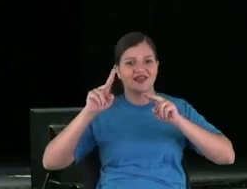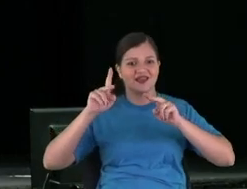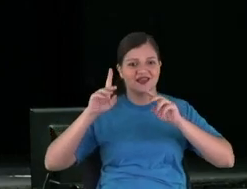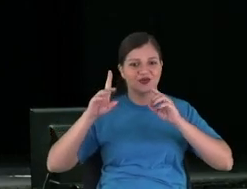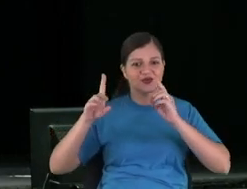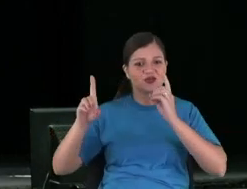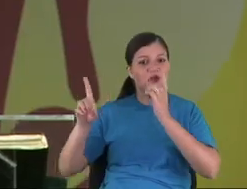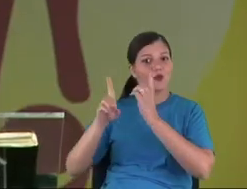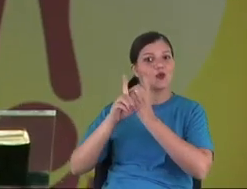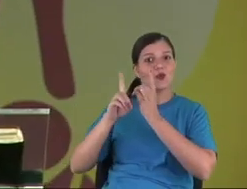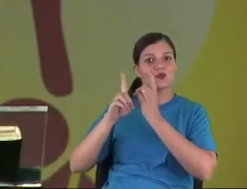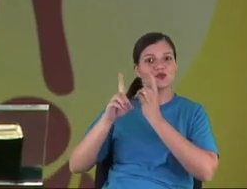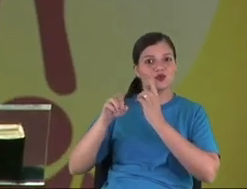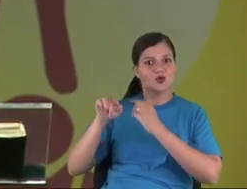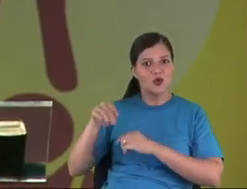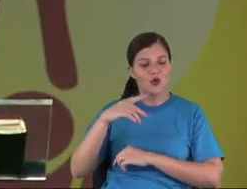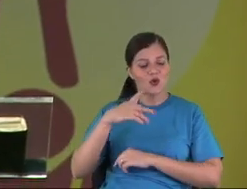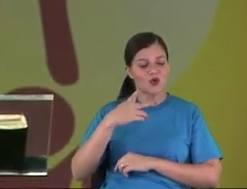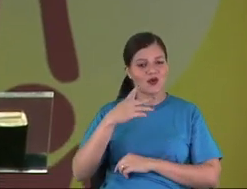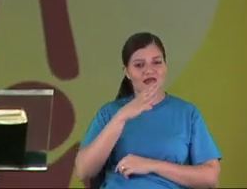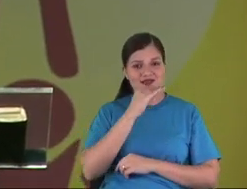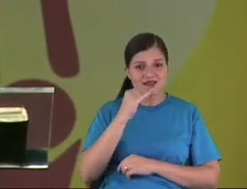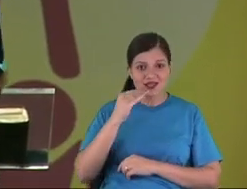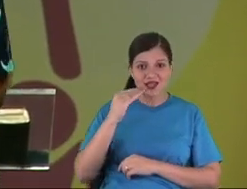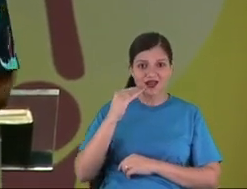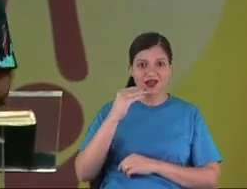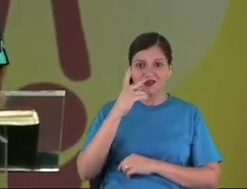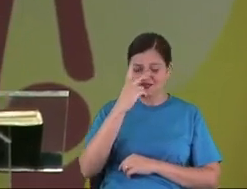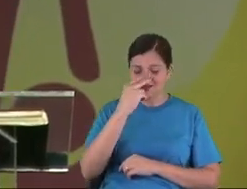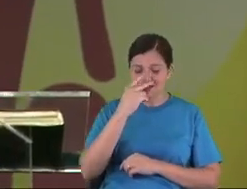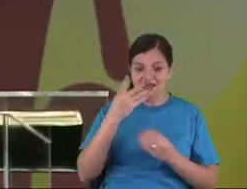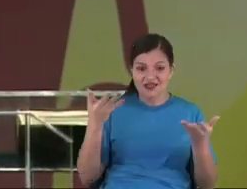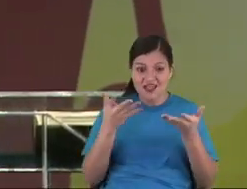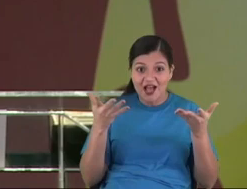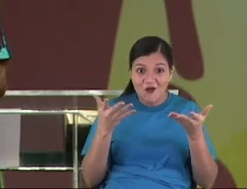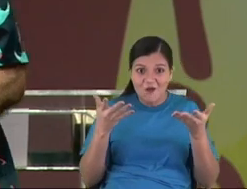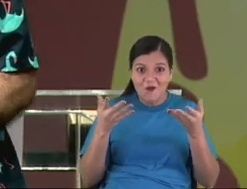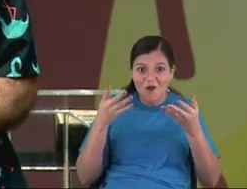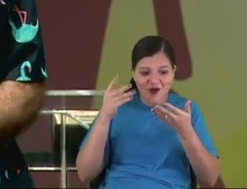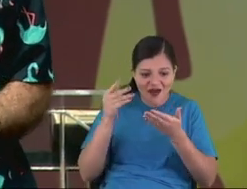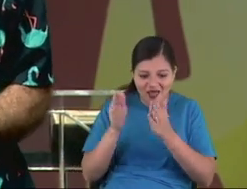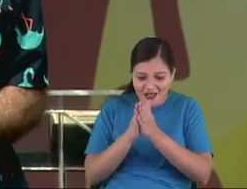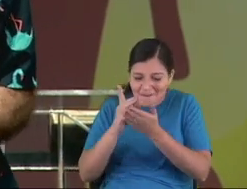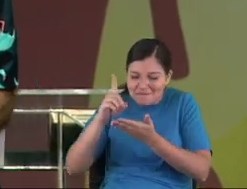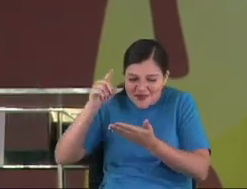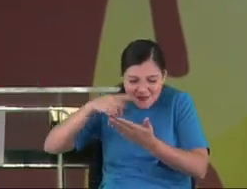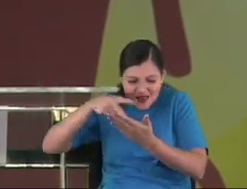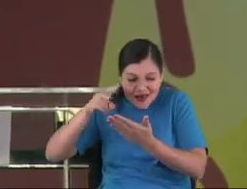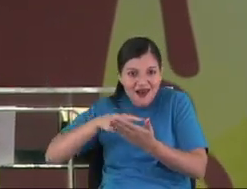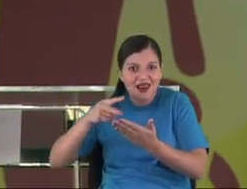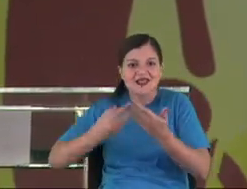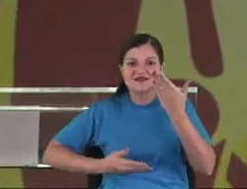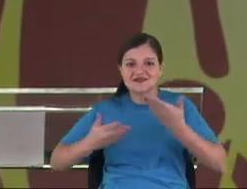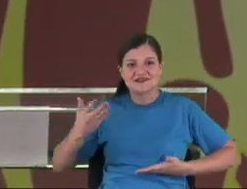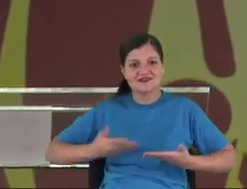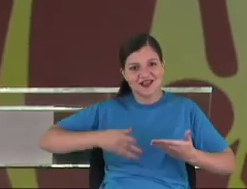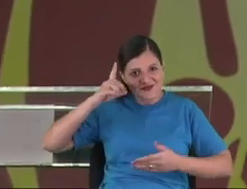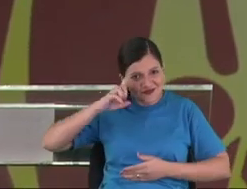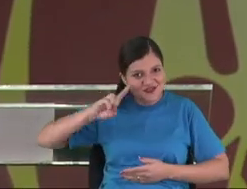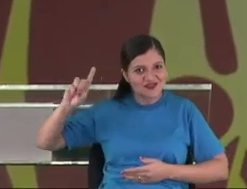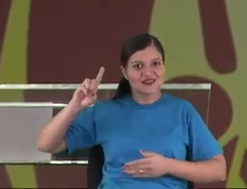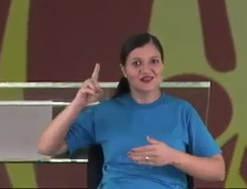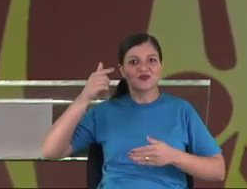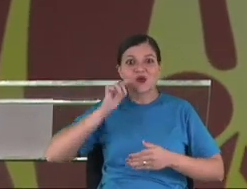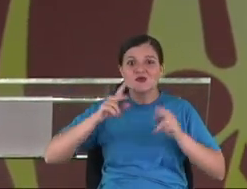and that he's still seeing the world. Read the Bible, the Bible, be a servant of